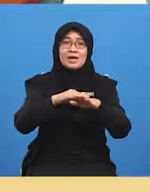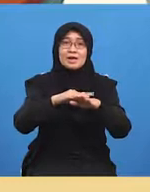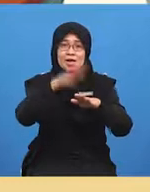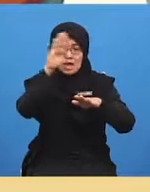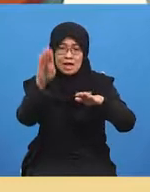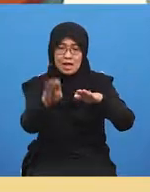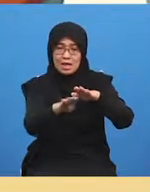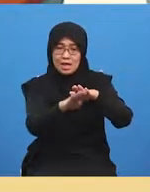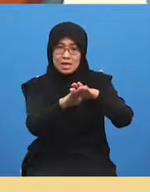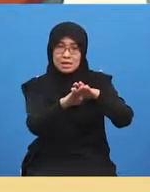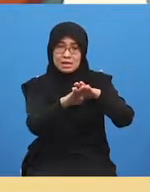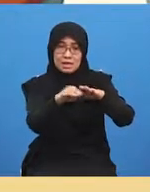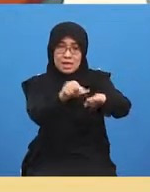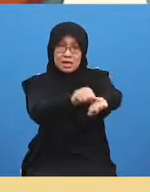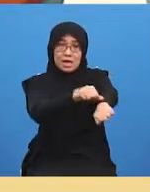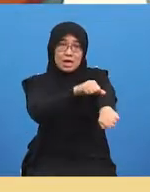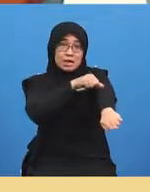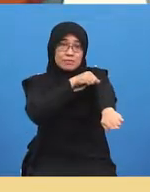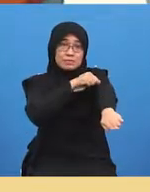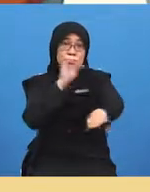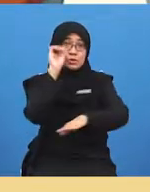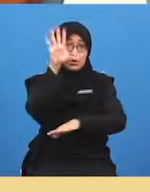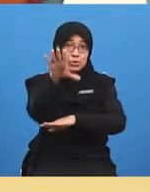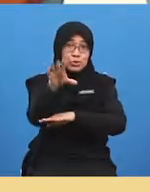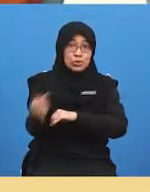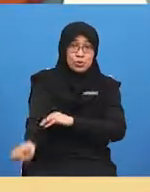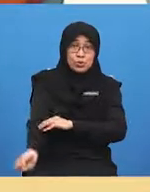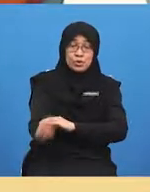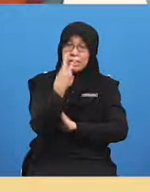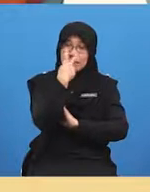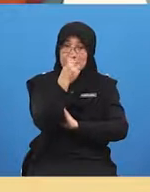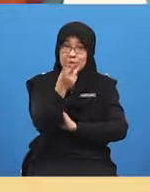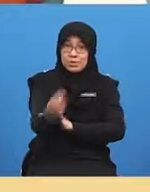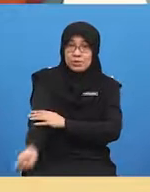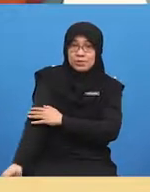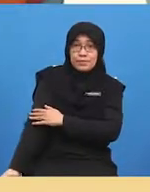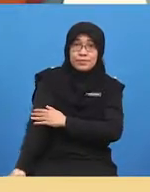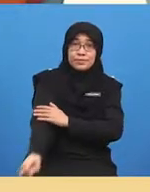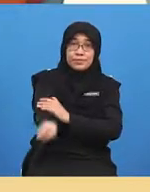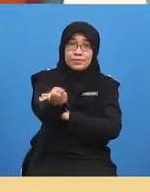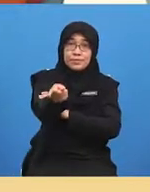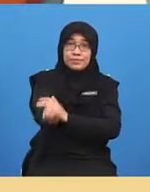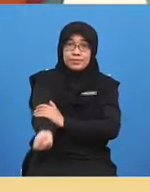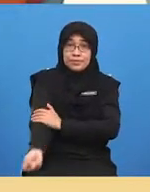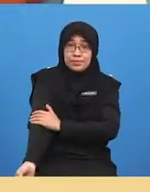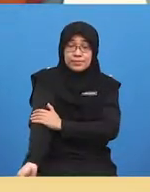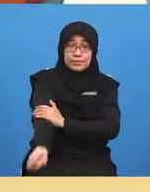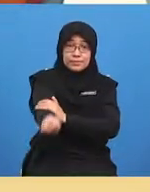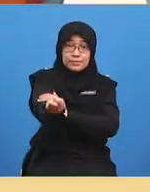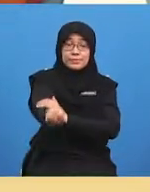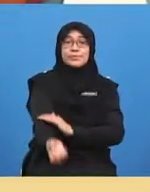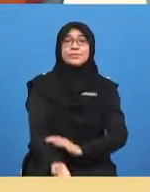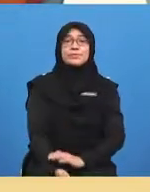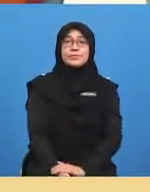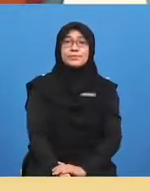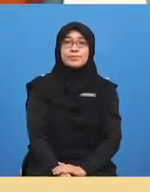throw boys and girls under arm throw we are going to keep our eyes on the target and